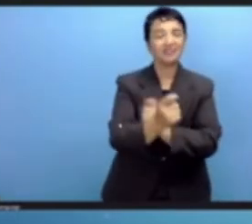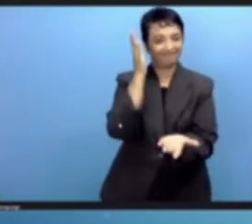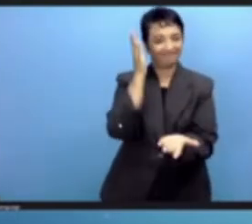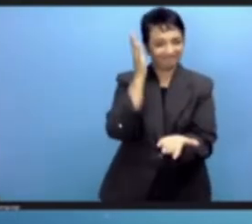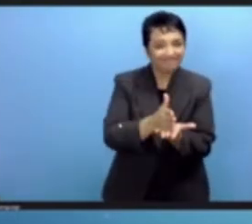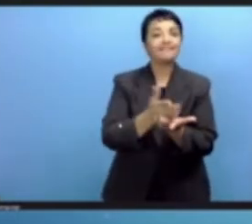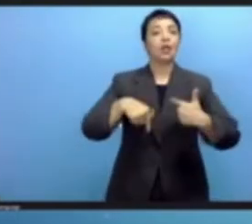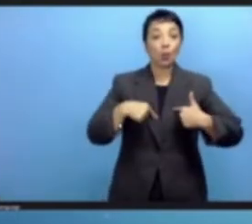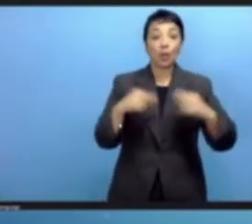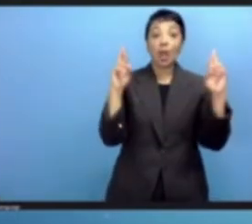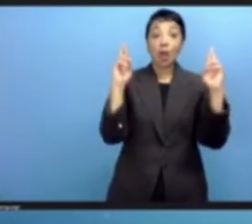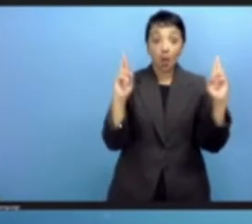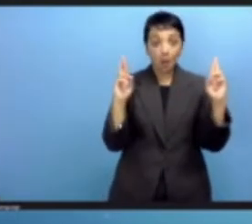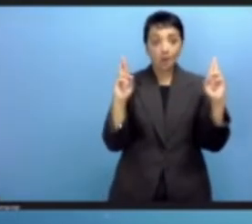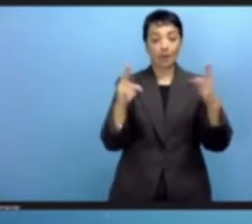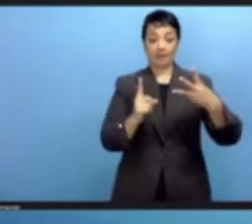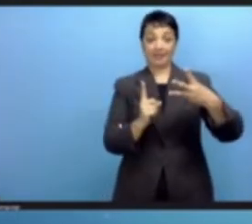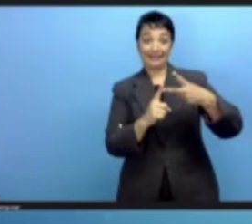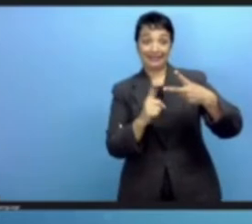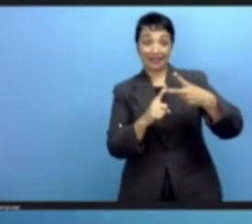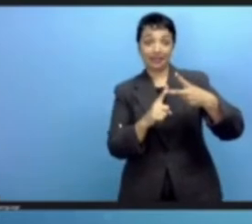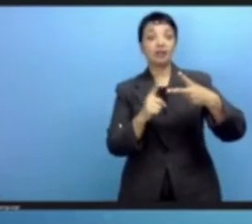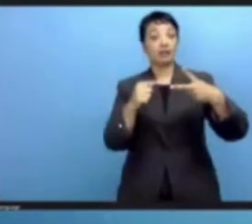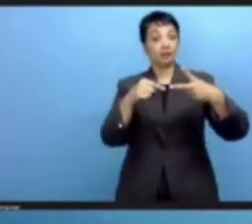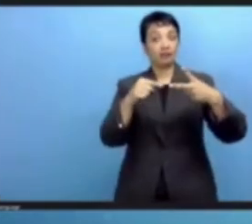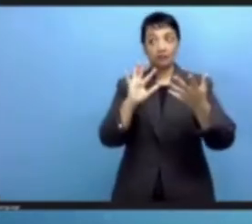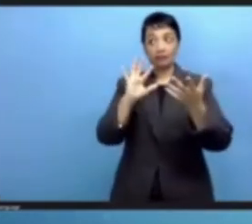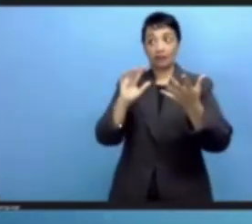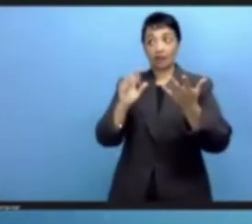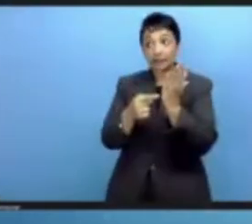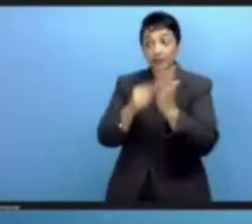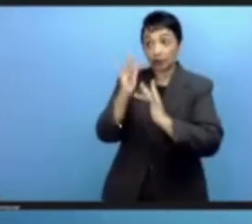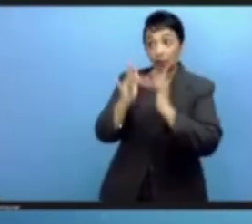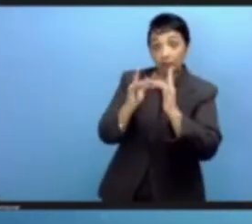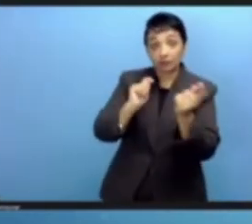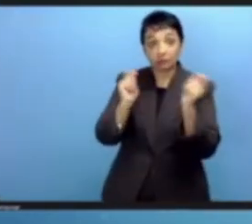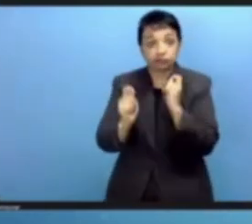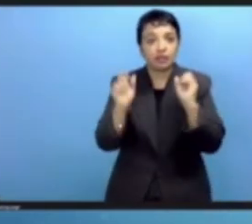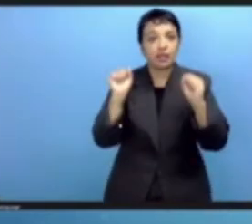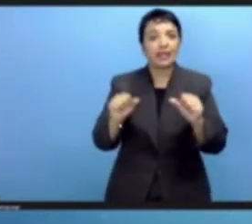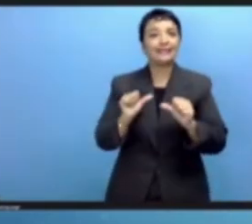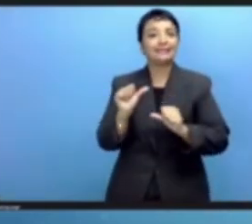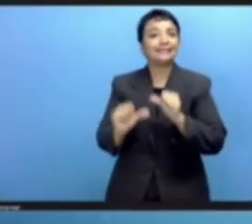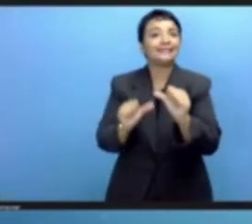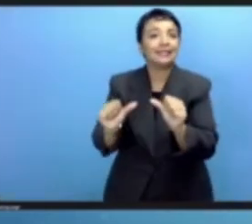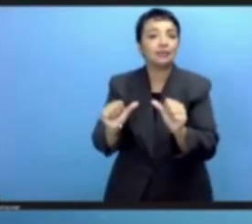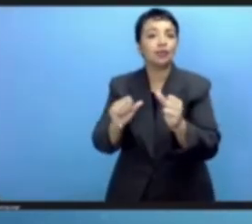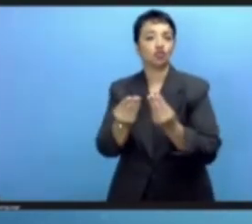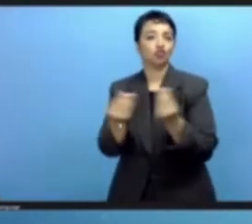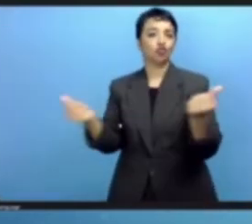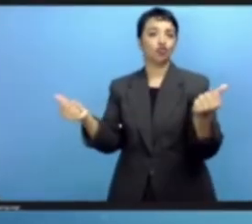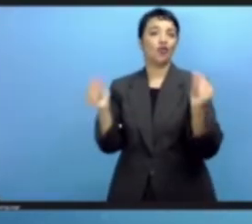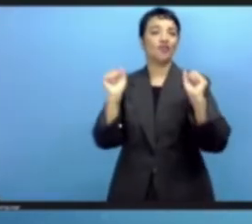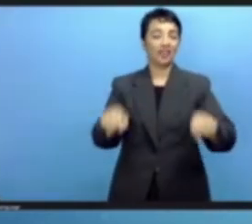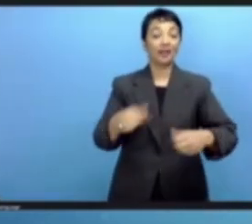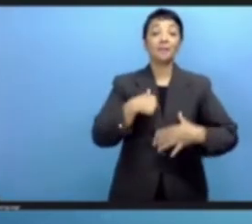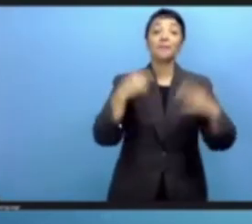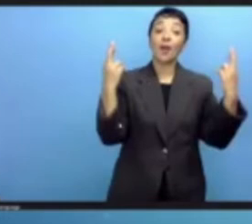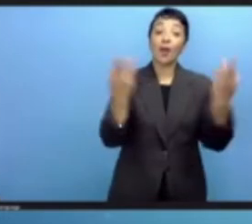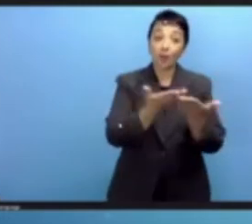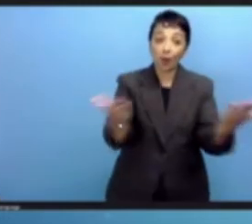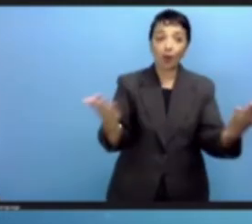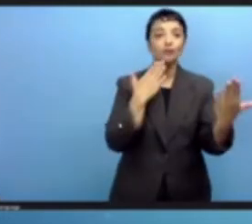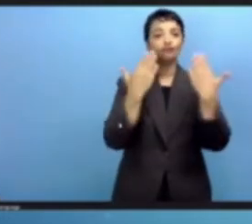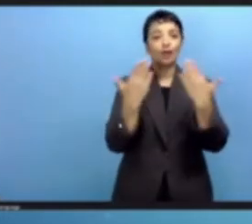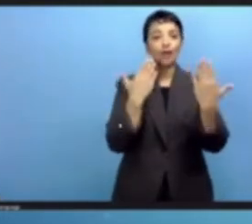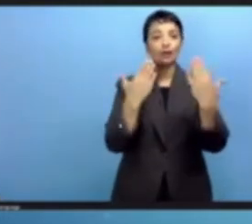to the solutions or sustainable solutions for both key challenges. I wish you a fruitful IGF.